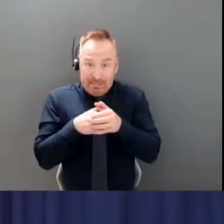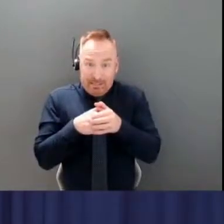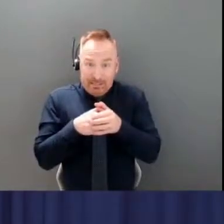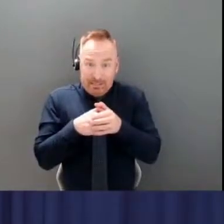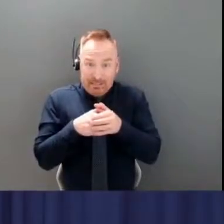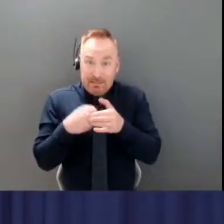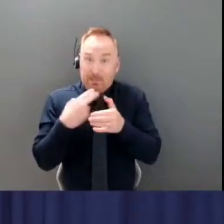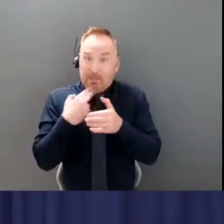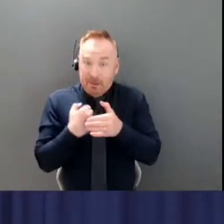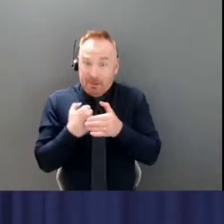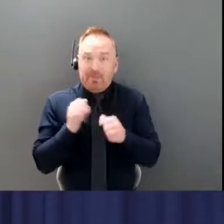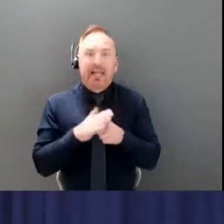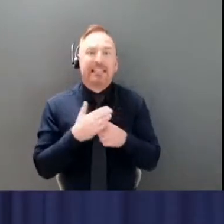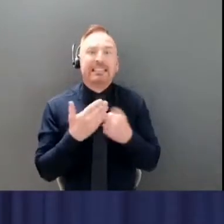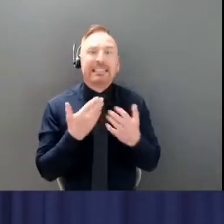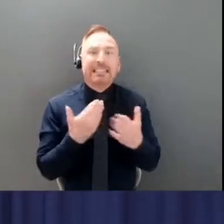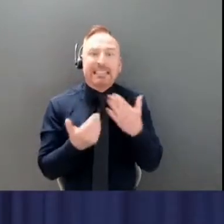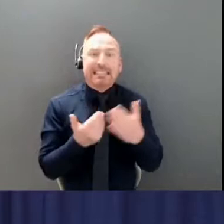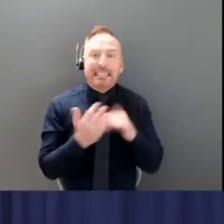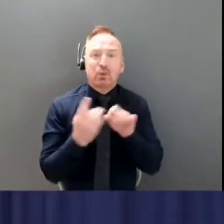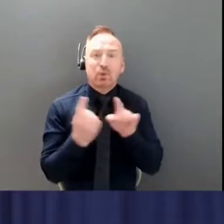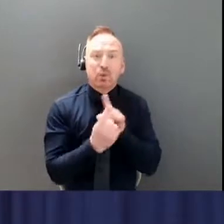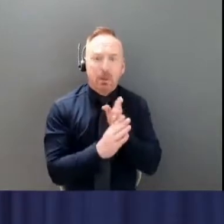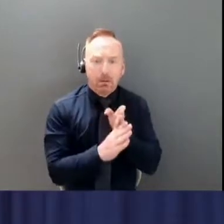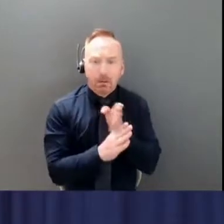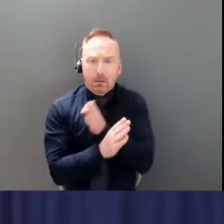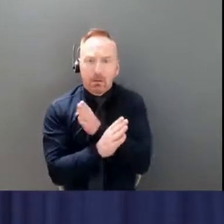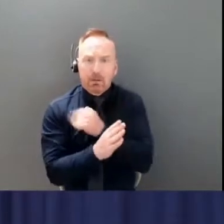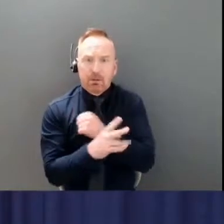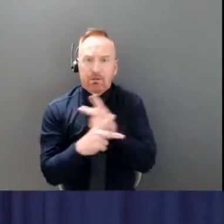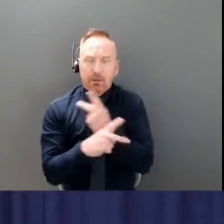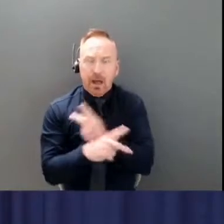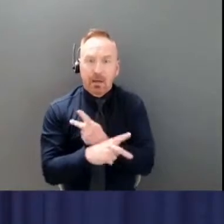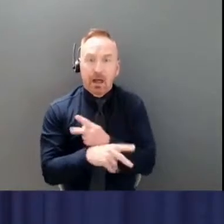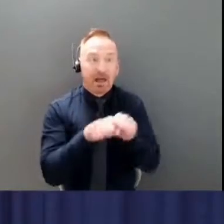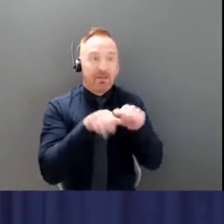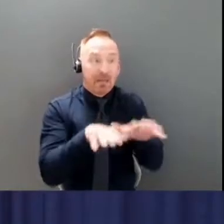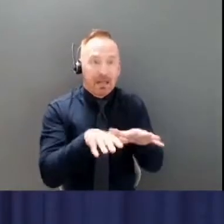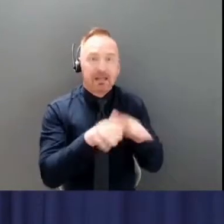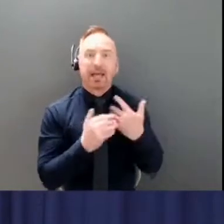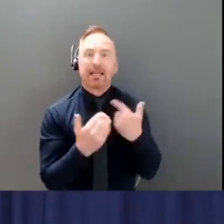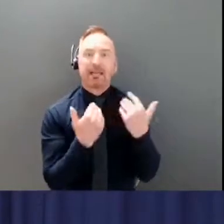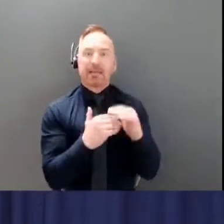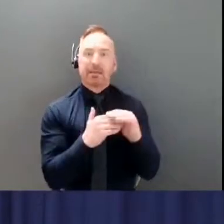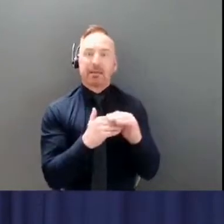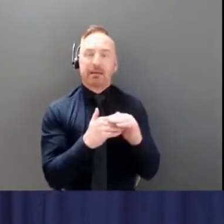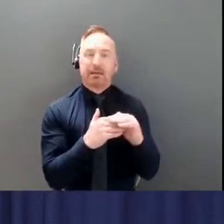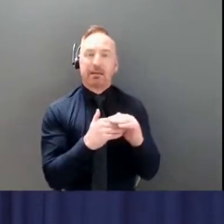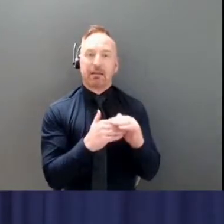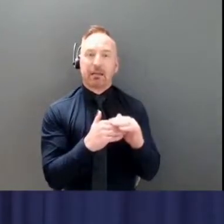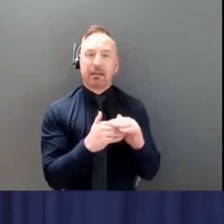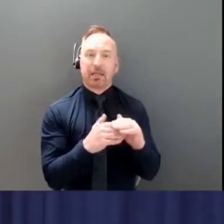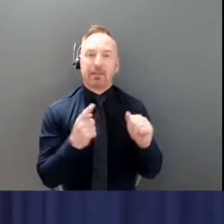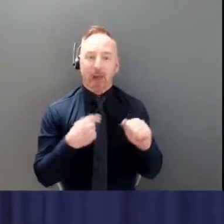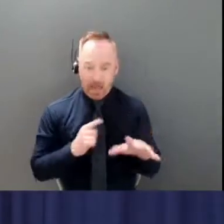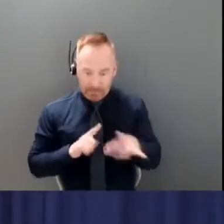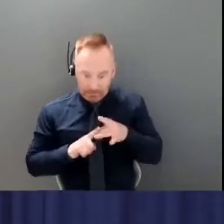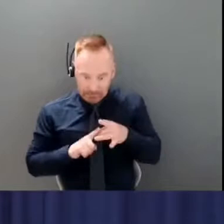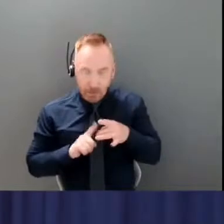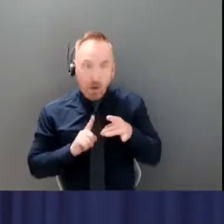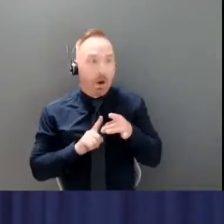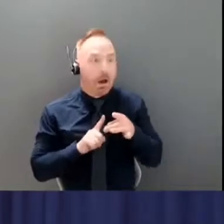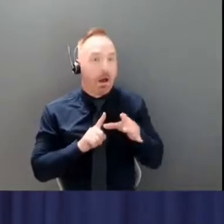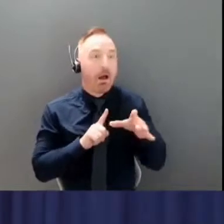trace contacts and reduce the spread if you do become infected or if anyone at that gathering does. This